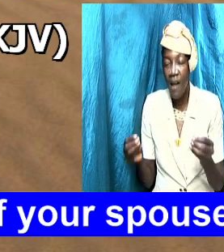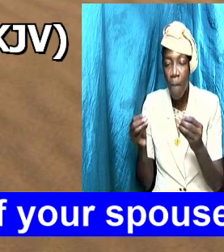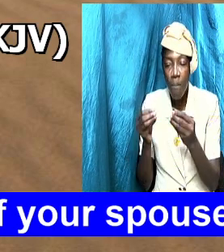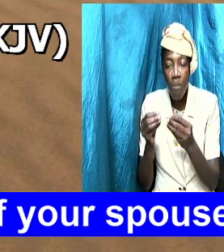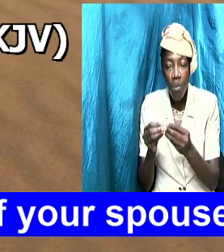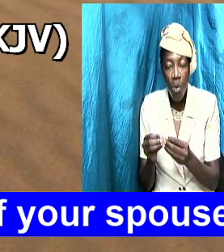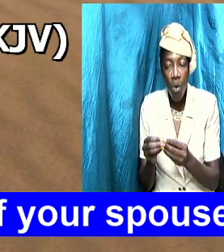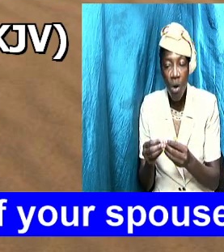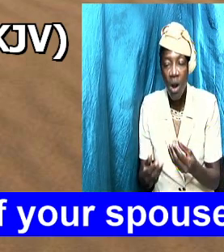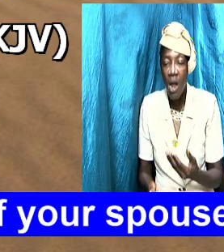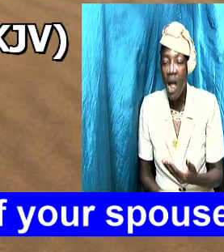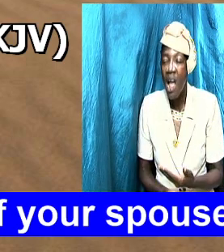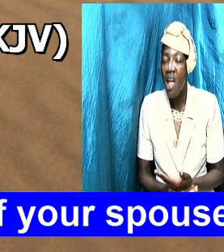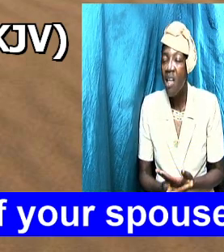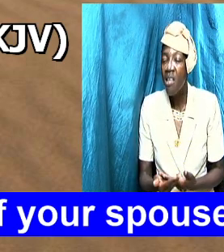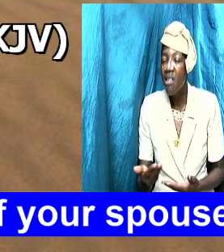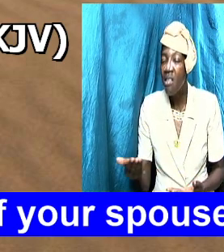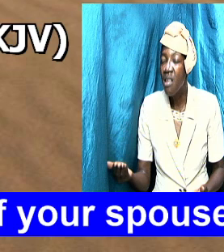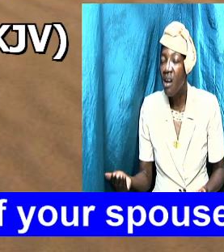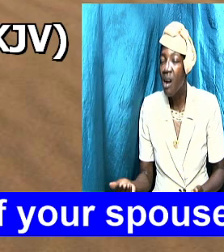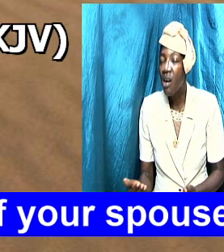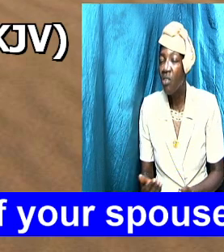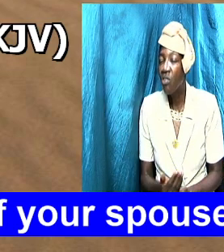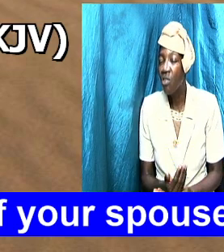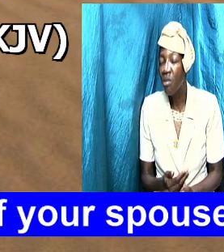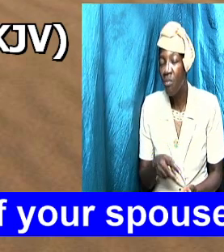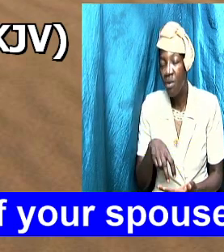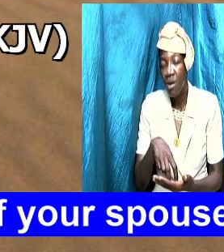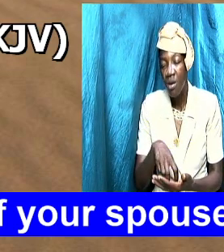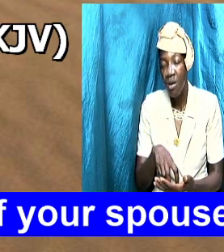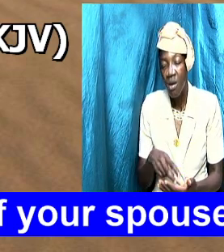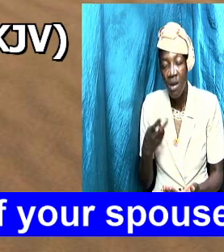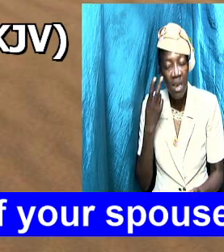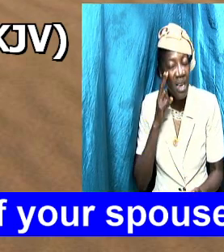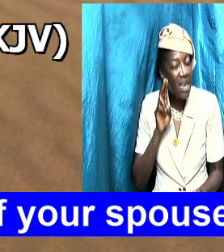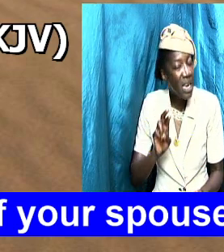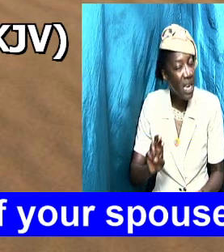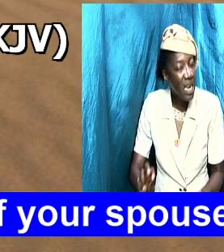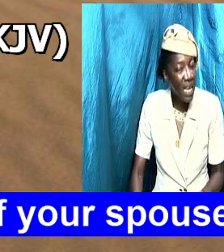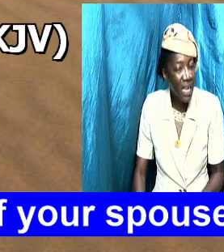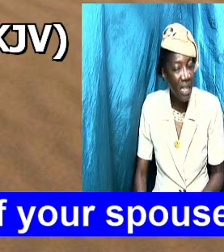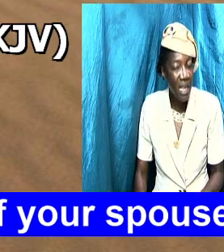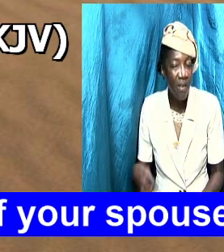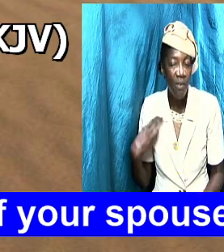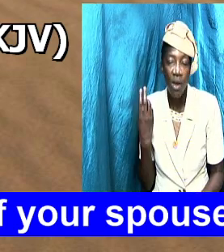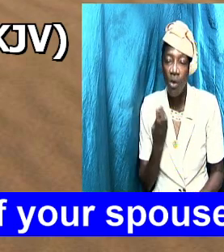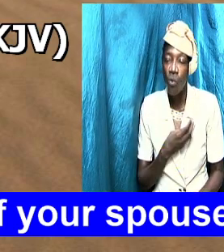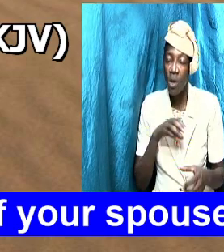weaknesses certain negative aspects we can